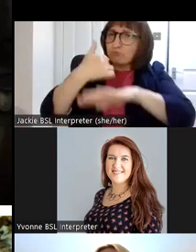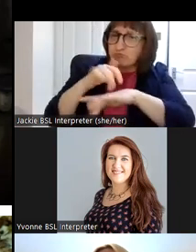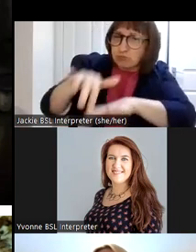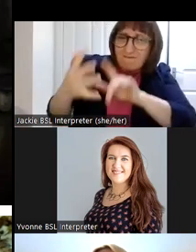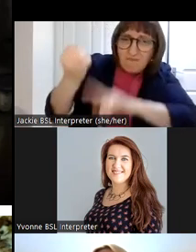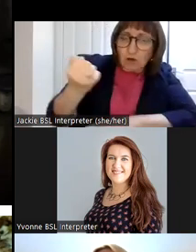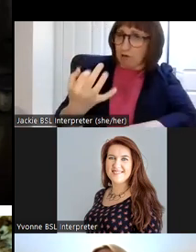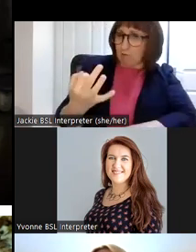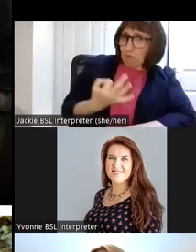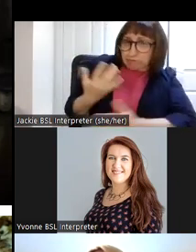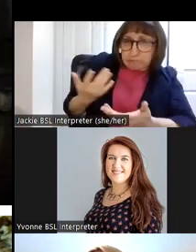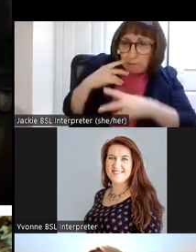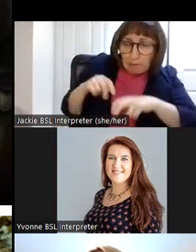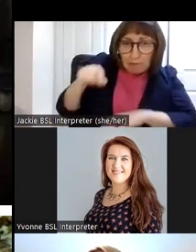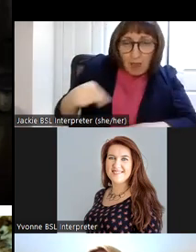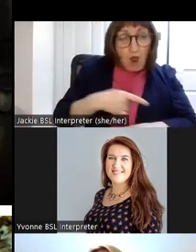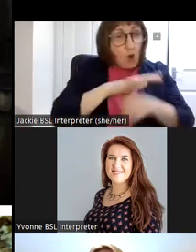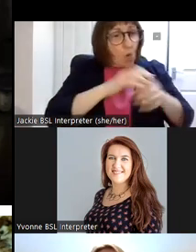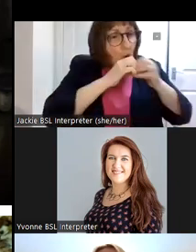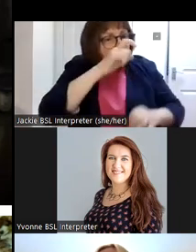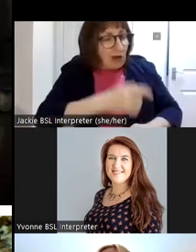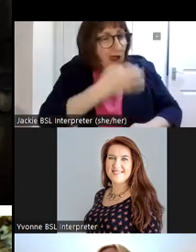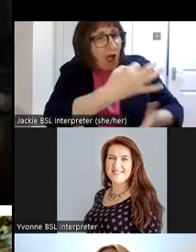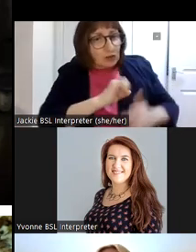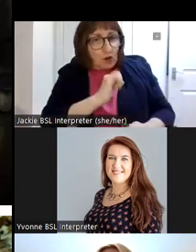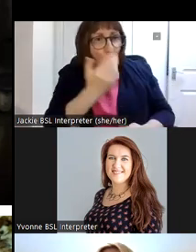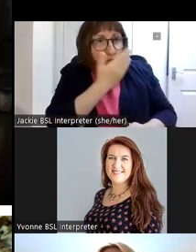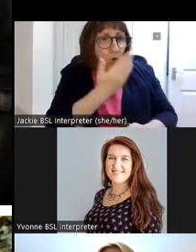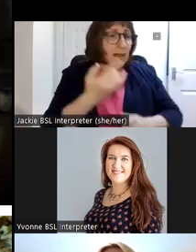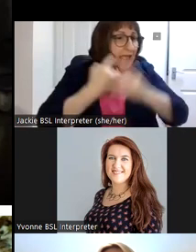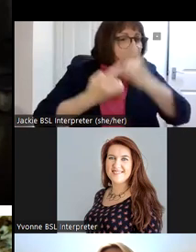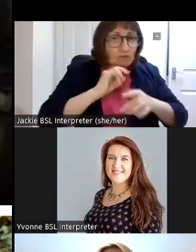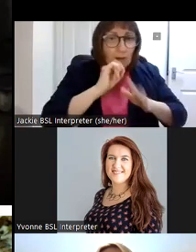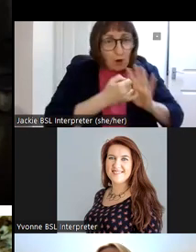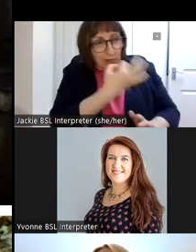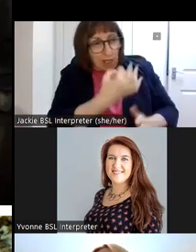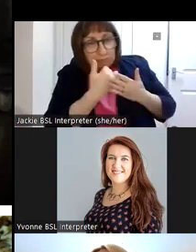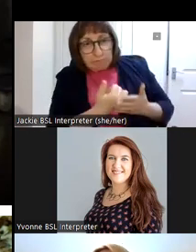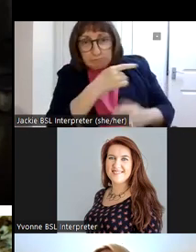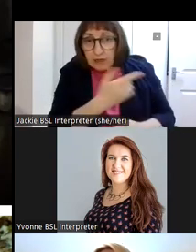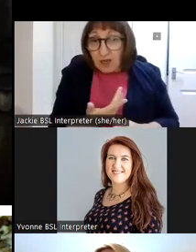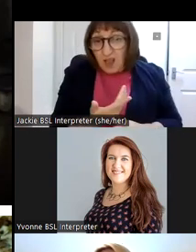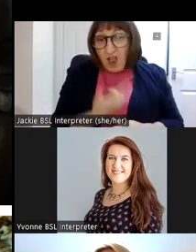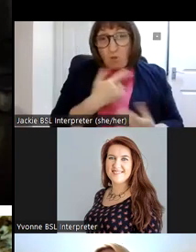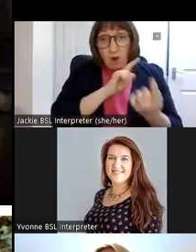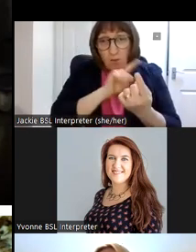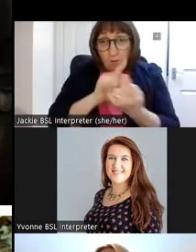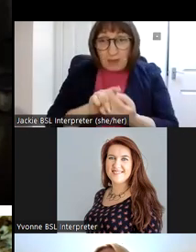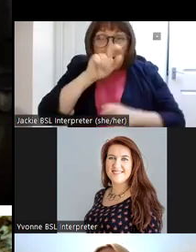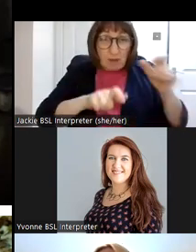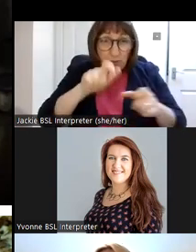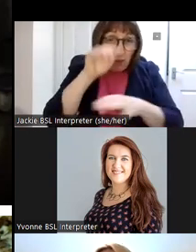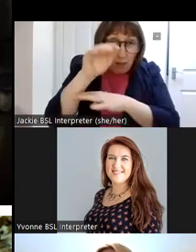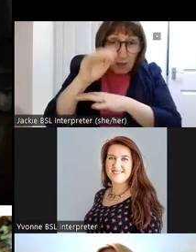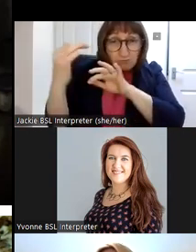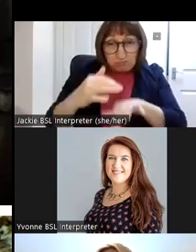we get requests from local students for assistance with school history projects we meet and greet diaspora when they're